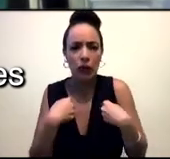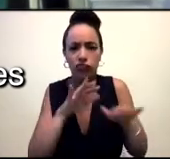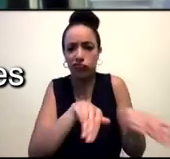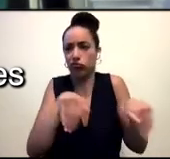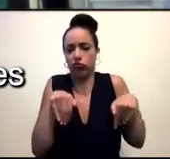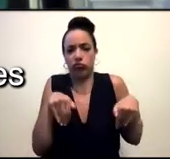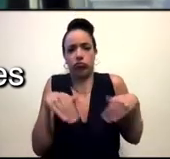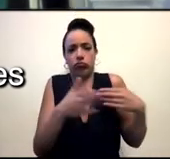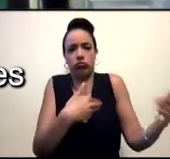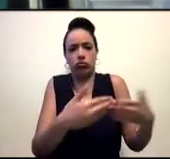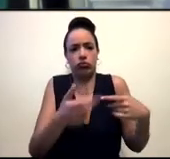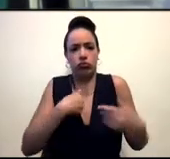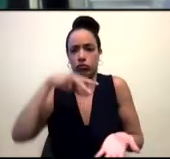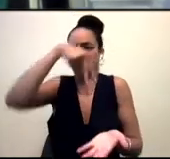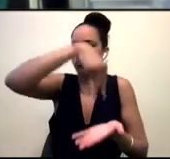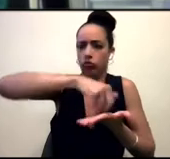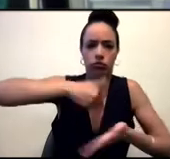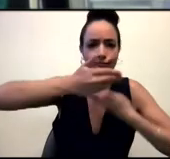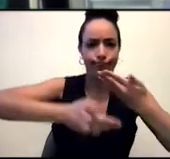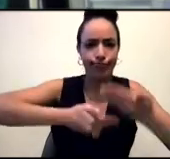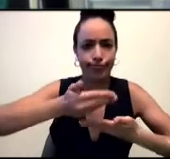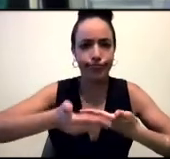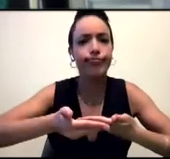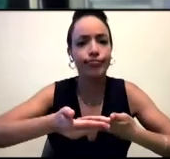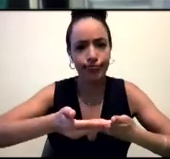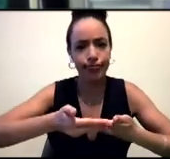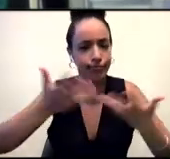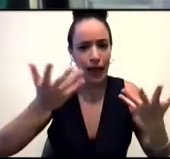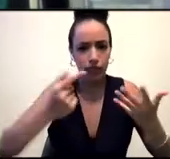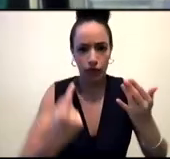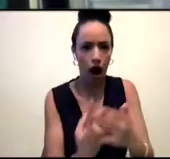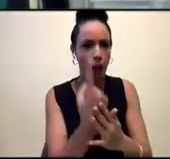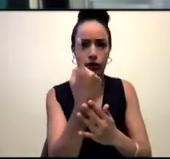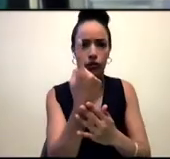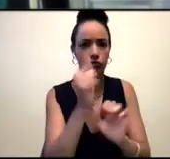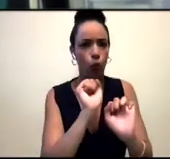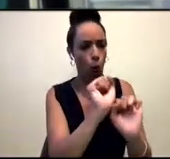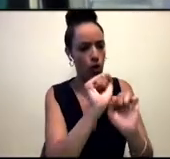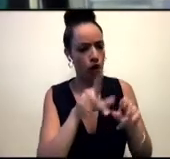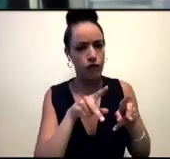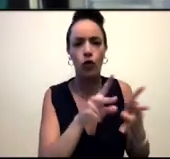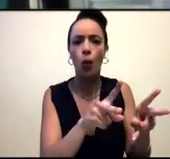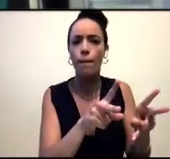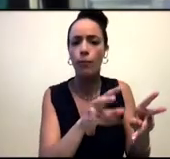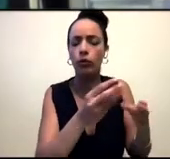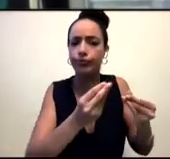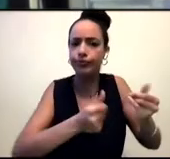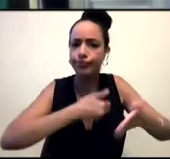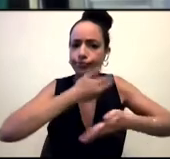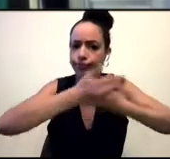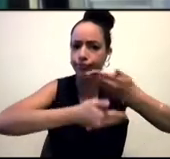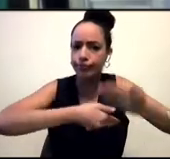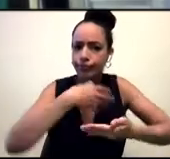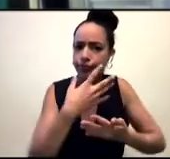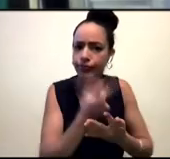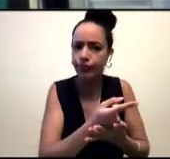and want to tell certain stories and they come how they come. Right. So sometimes there's a story and I'm like, well, I really